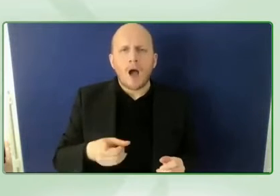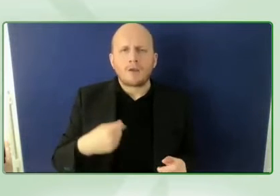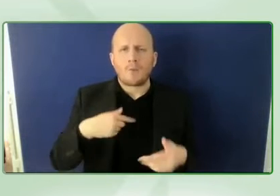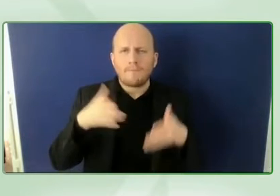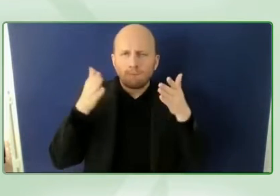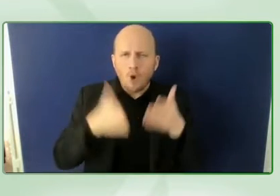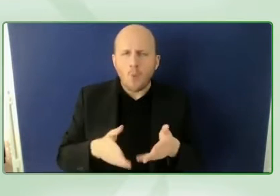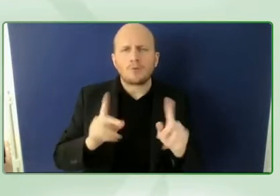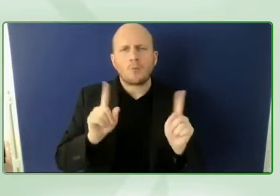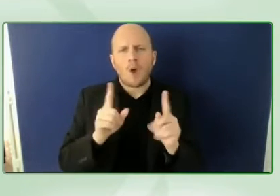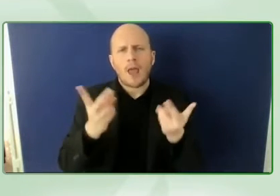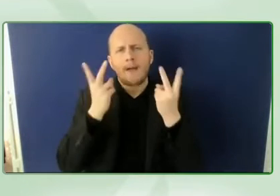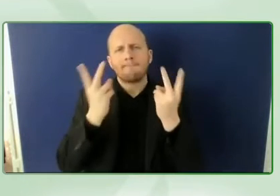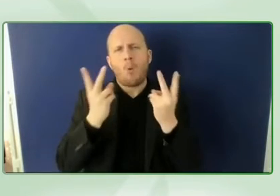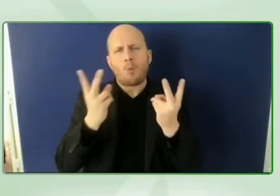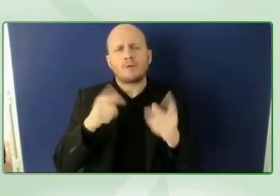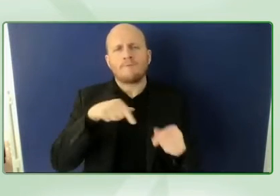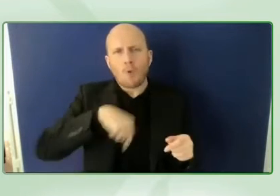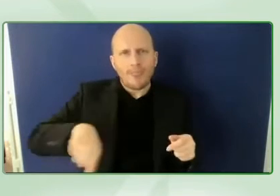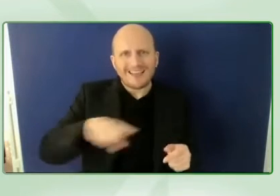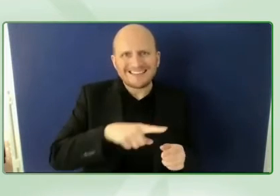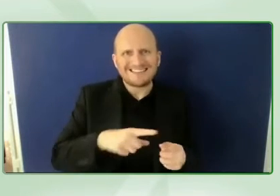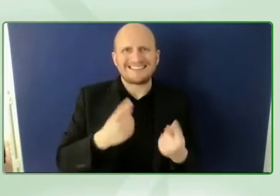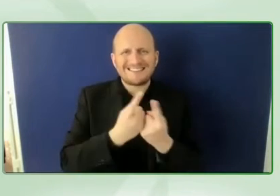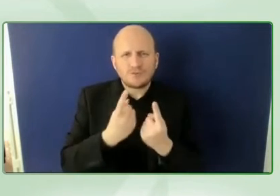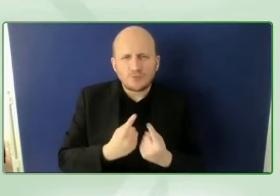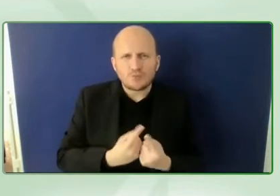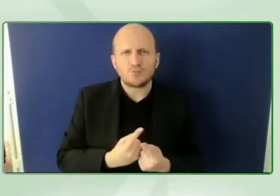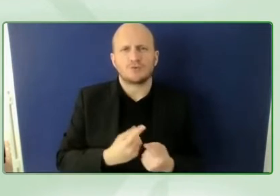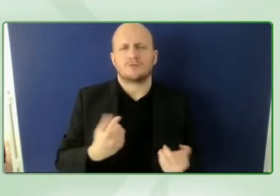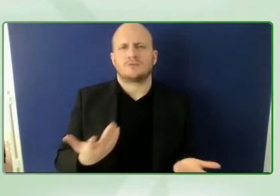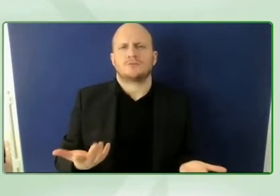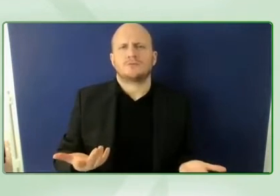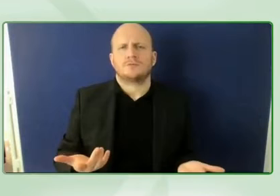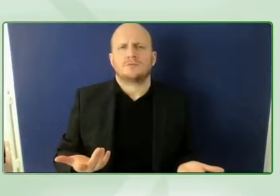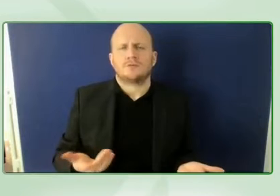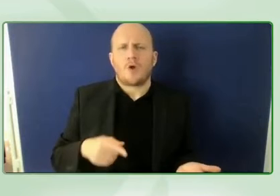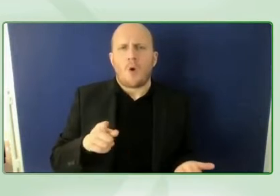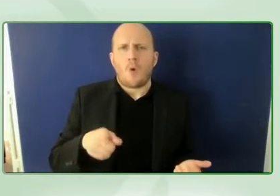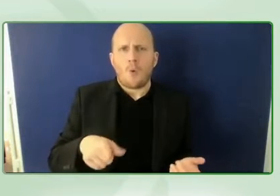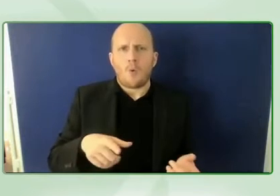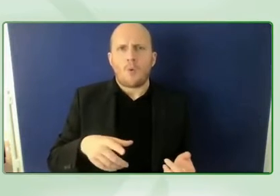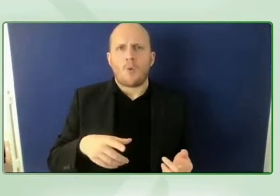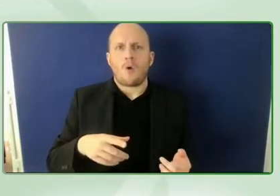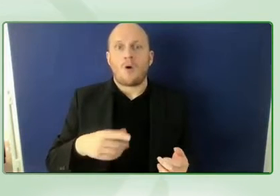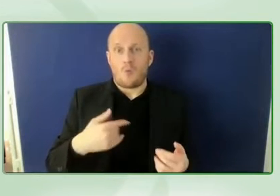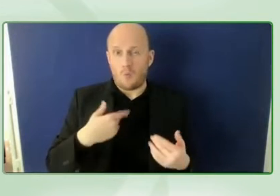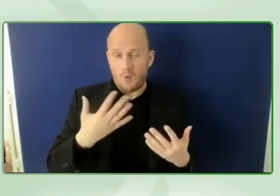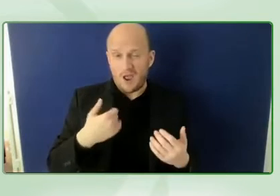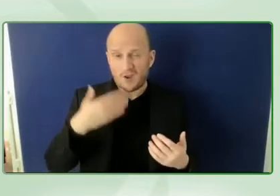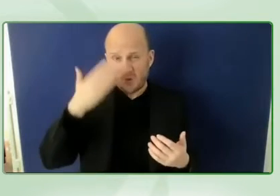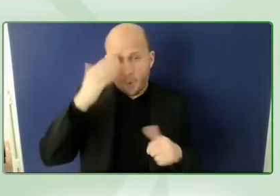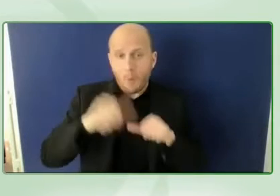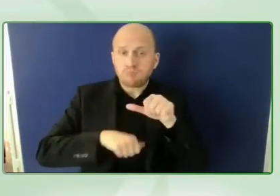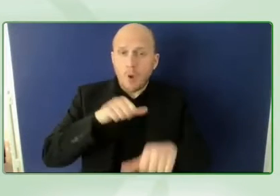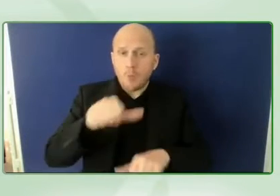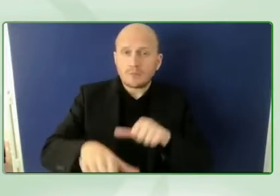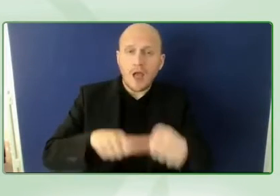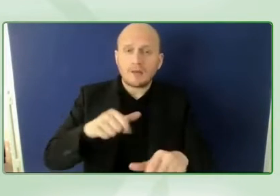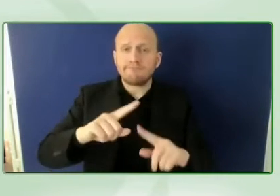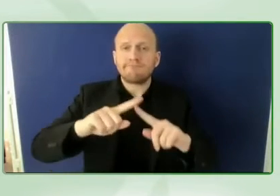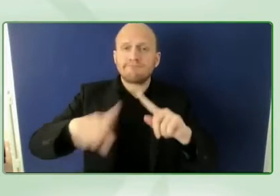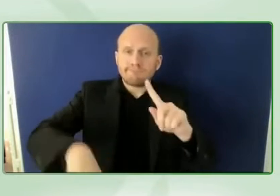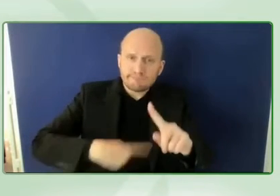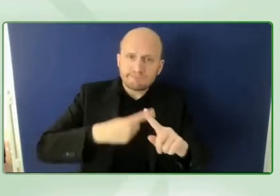issues in a way that uh had been lagging a little bit you know there it's a cyclical process i suppose but um we really need to build on the momentum that we've